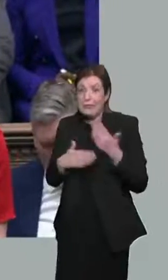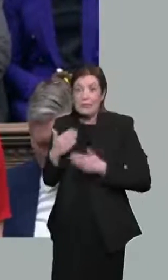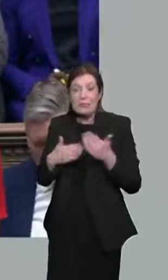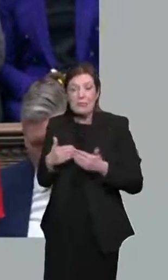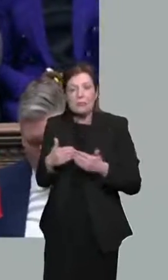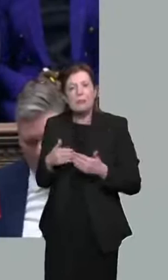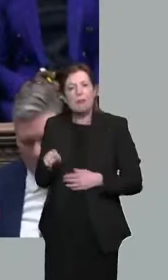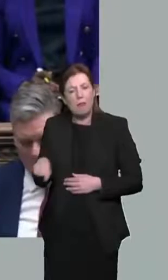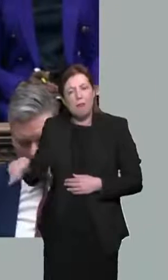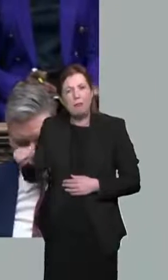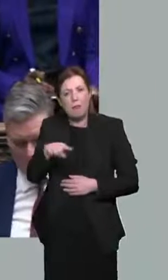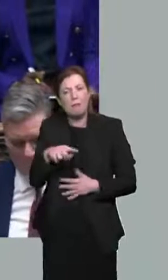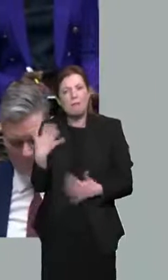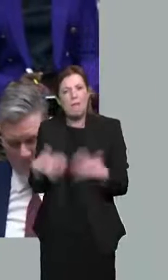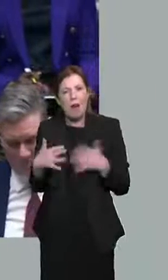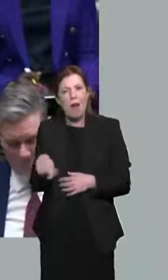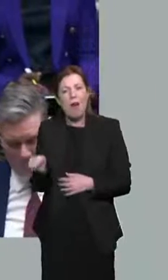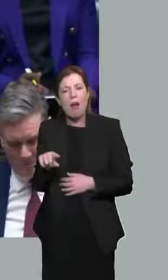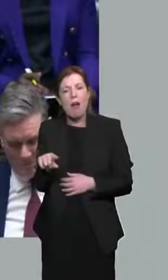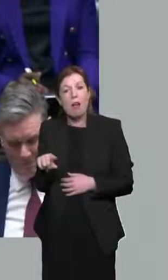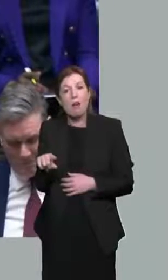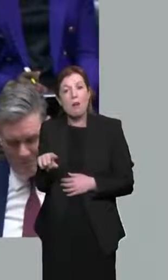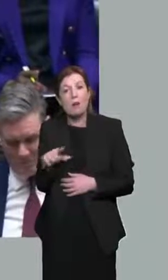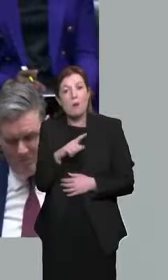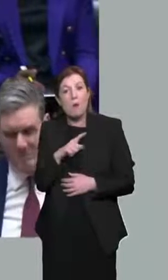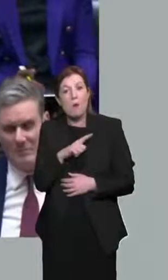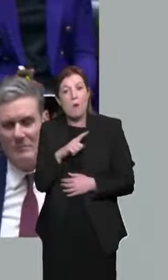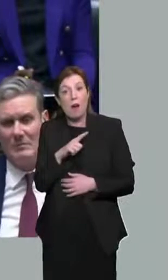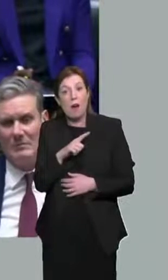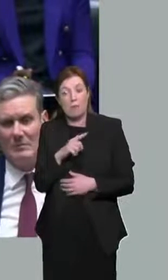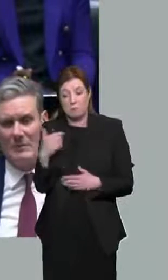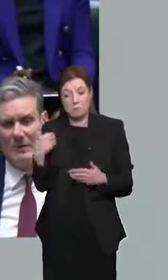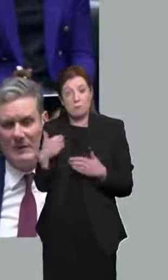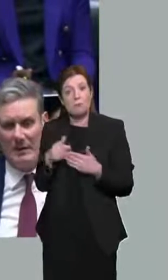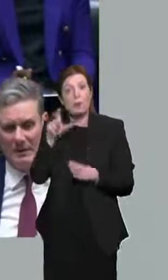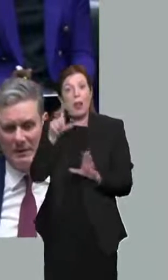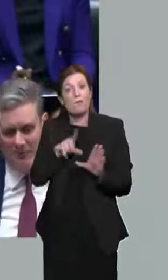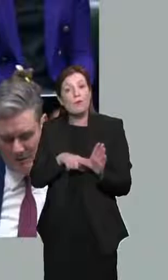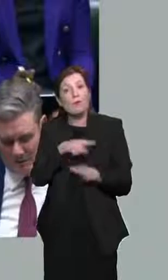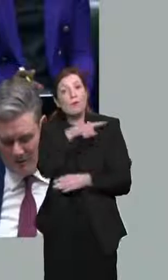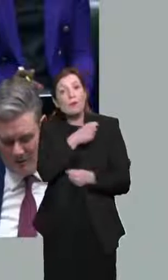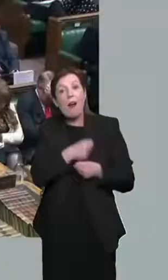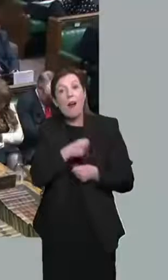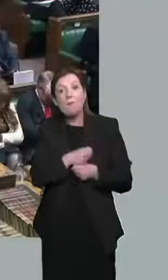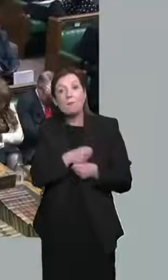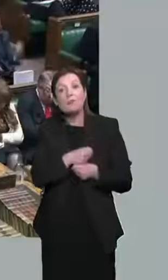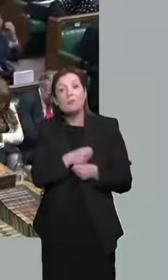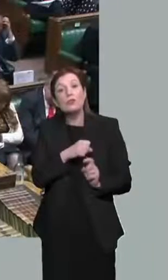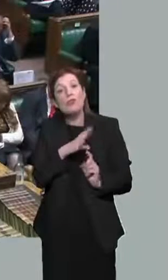people particularly hard because incomes have been squeezed during the last 12 years of Conservative governments.